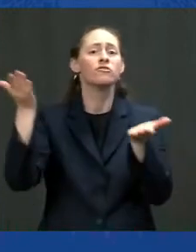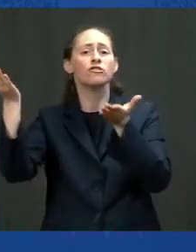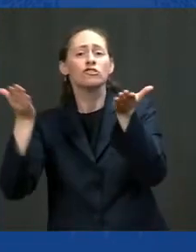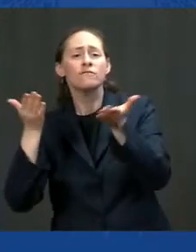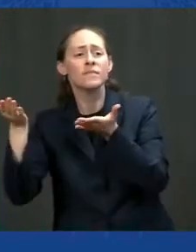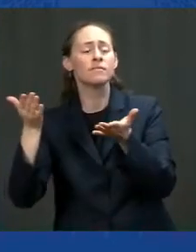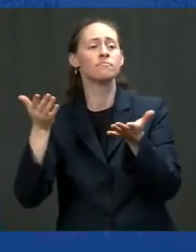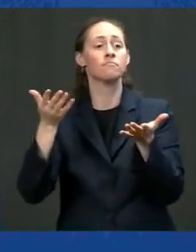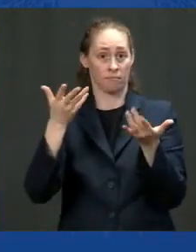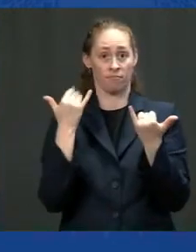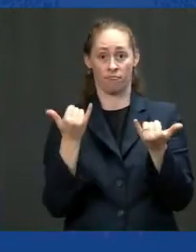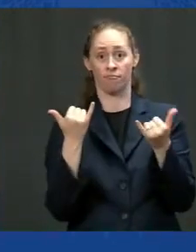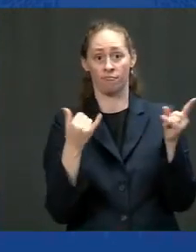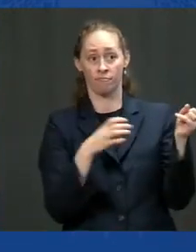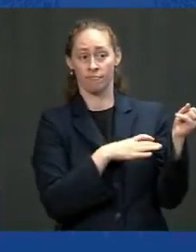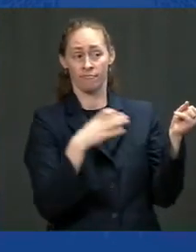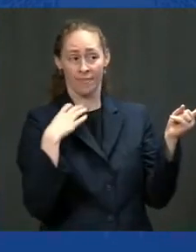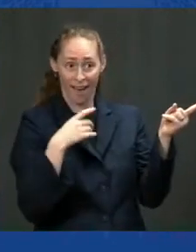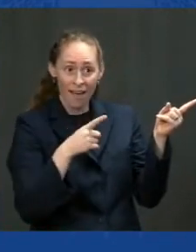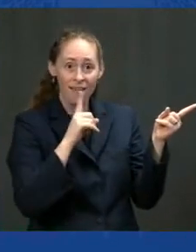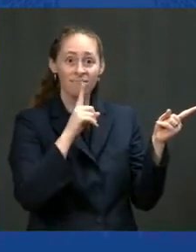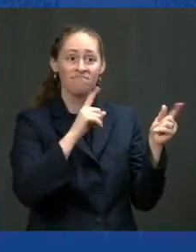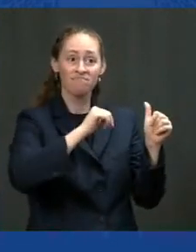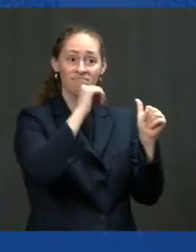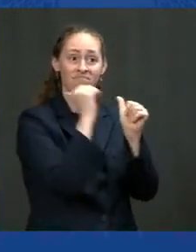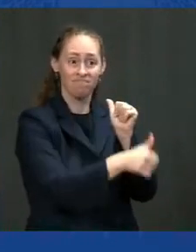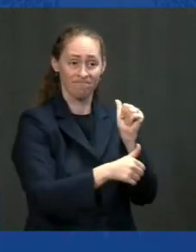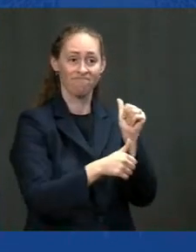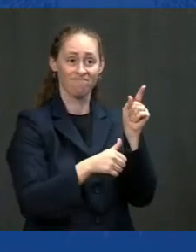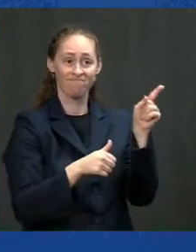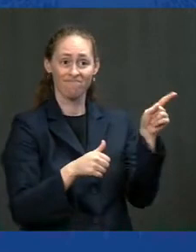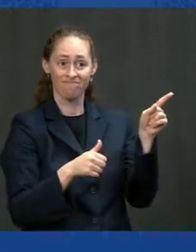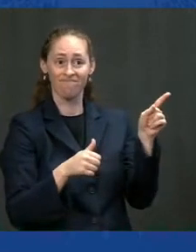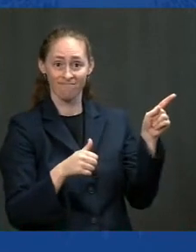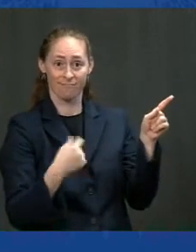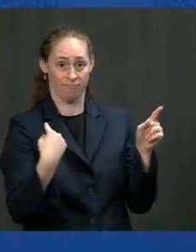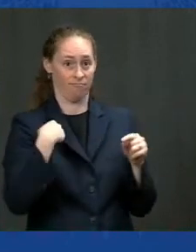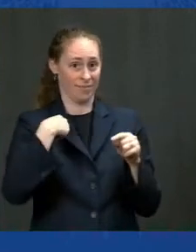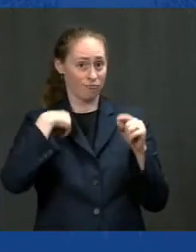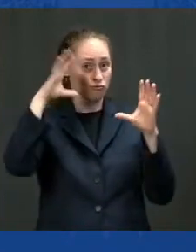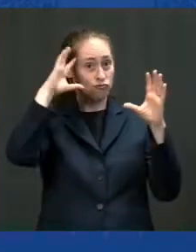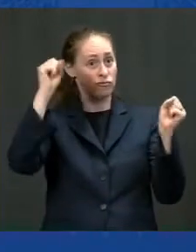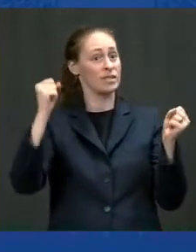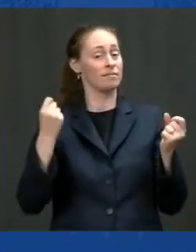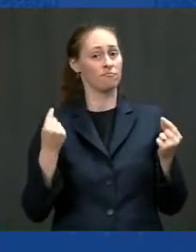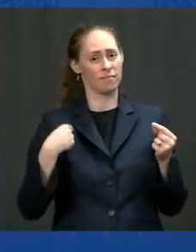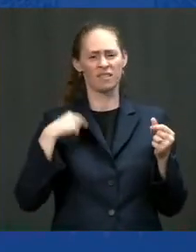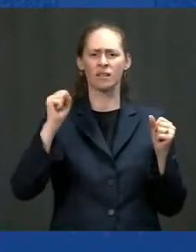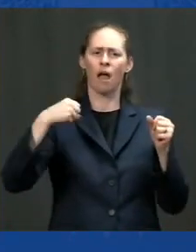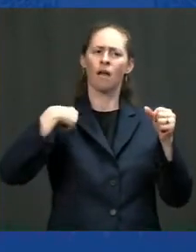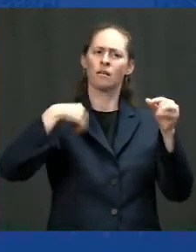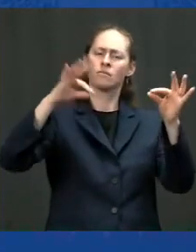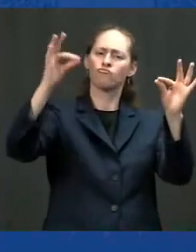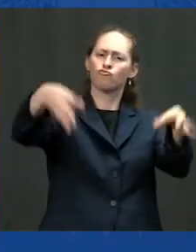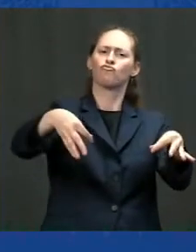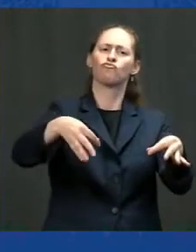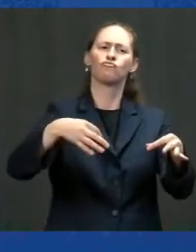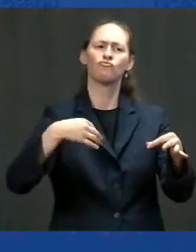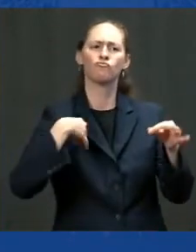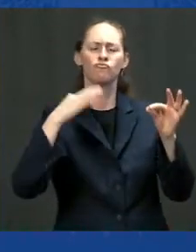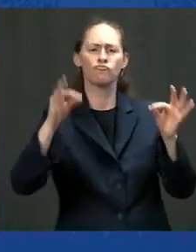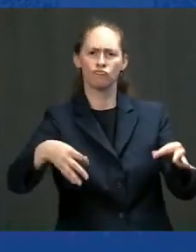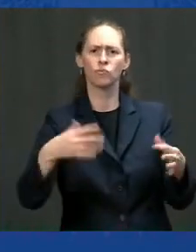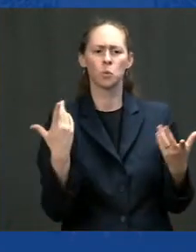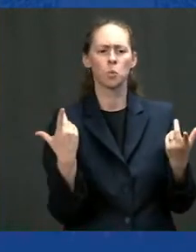and as President, I get to decide where we spend them. And what we purchase, what, I mean, I had to purchase what was called for.